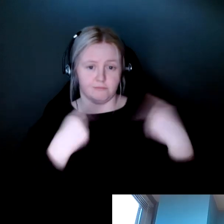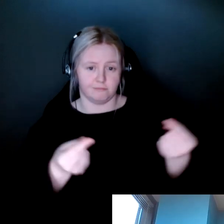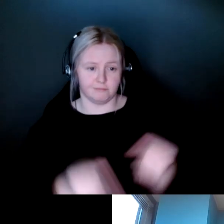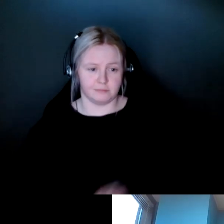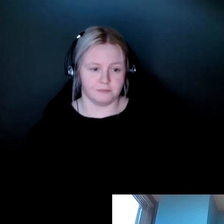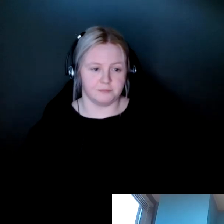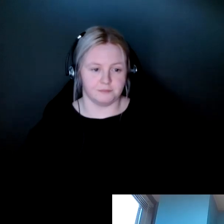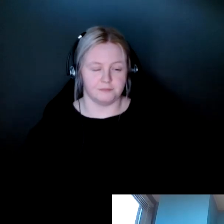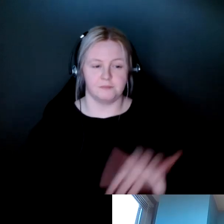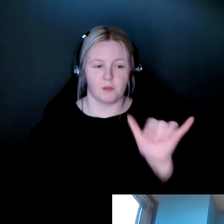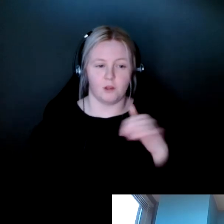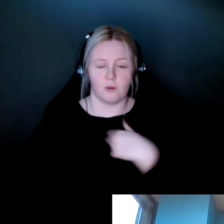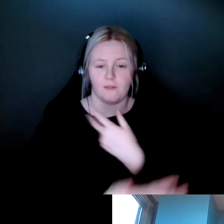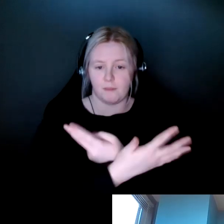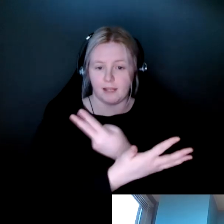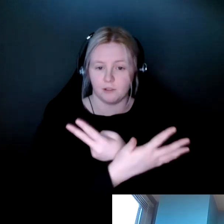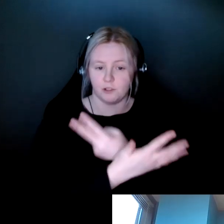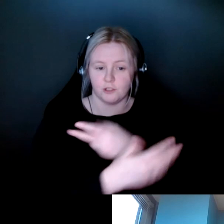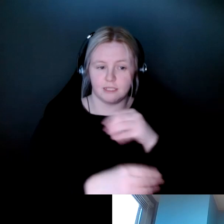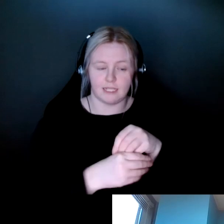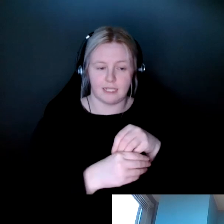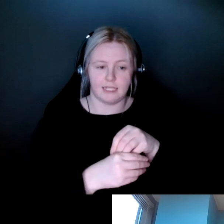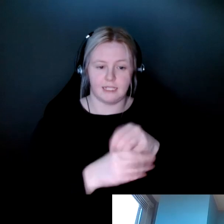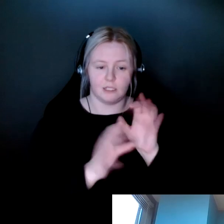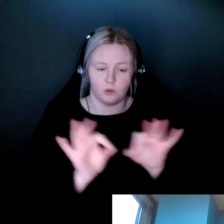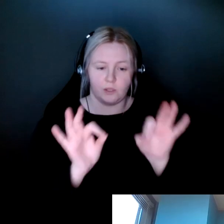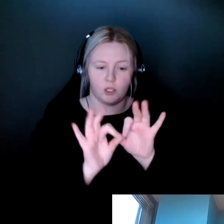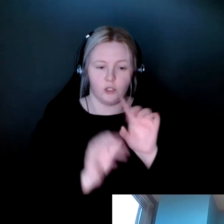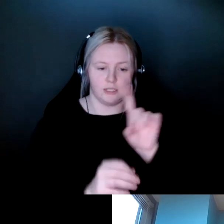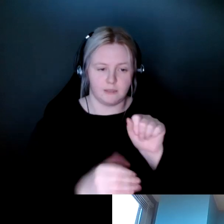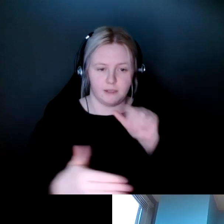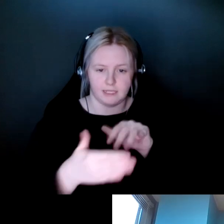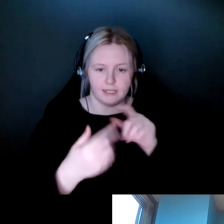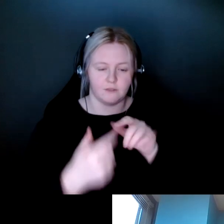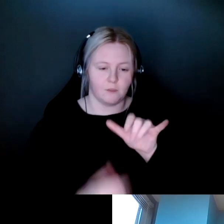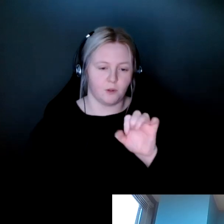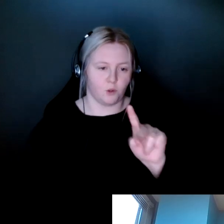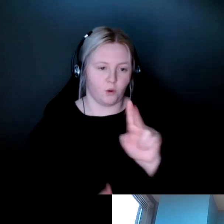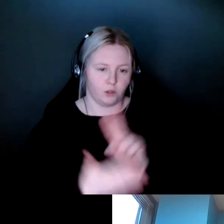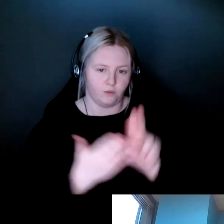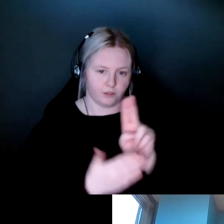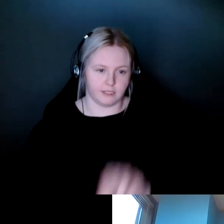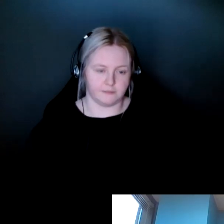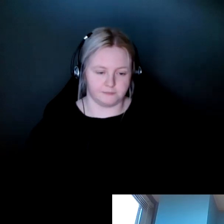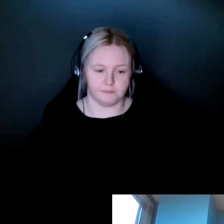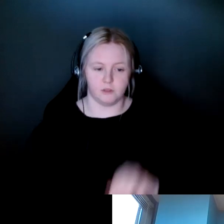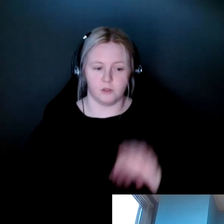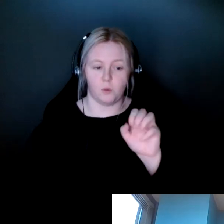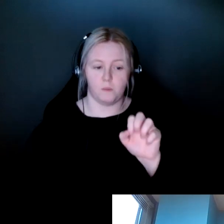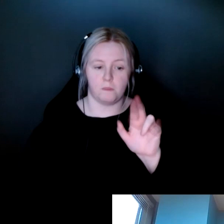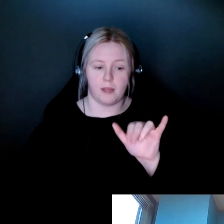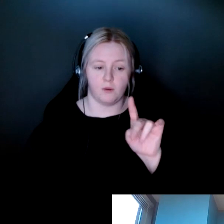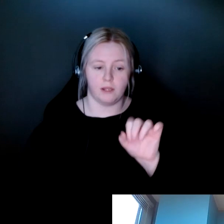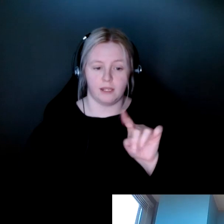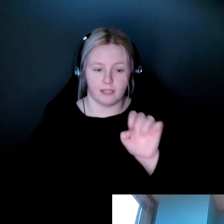And I have a master's degree in critical disability studies from York University. So Mary Kay, getting into sort